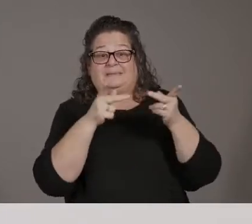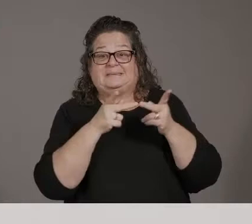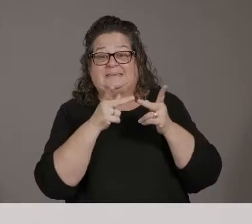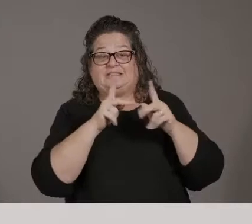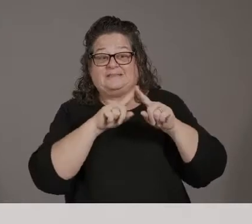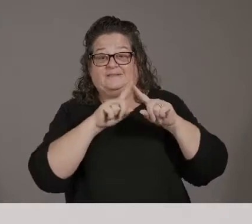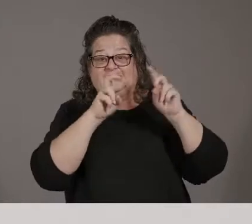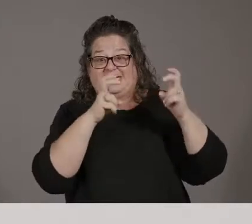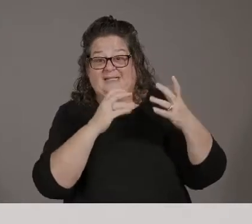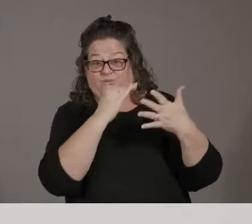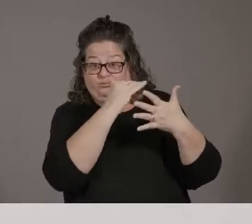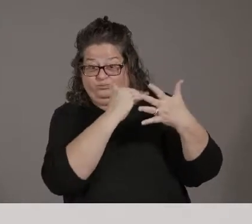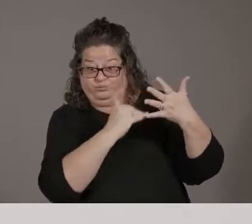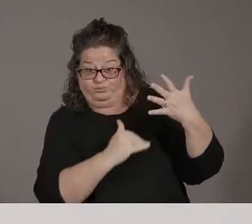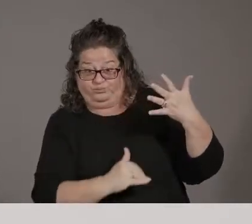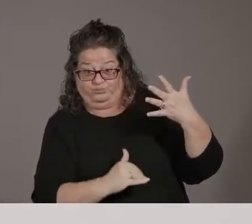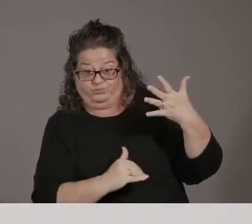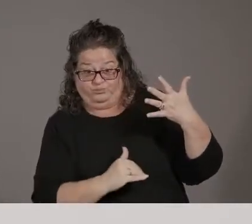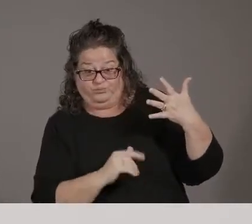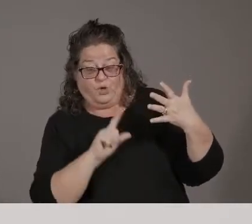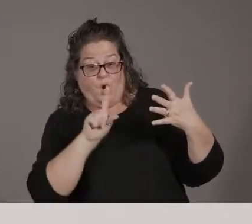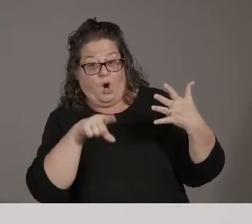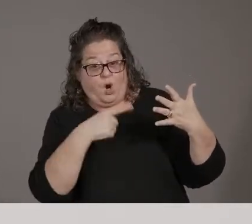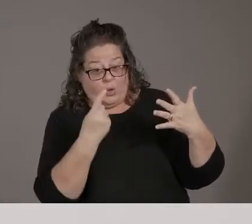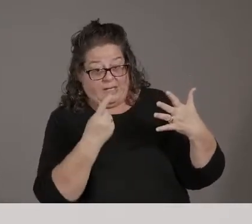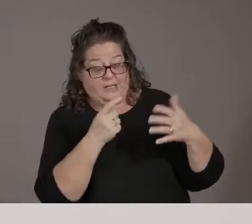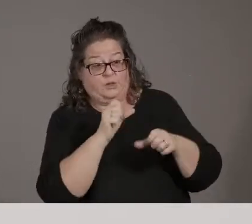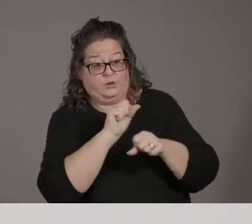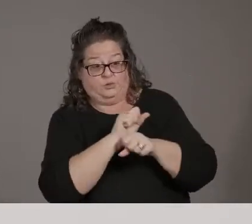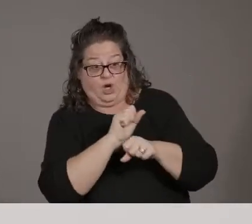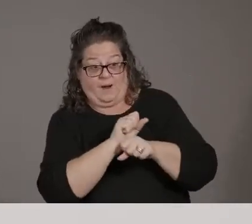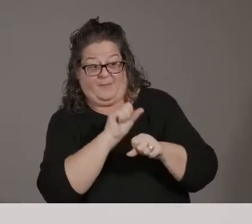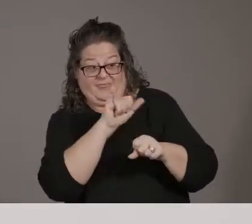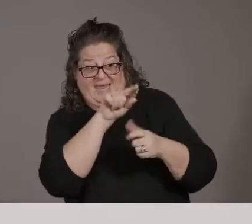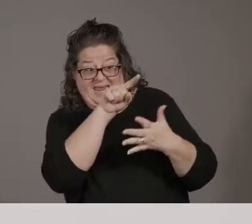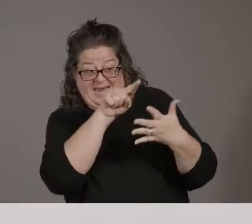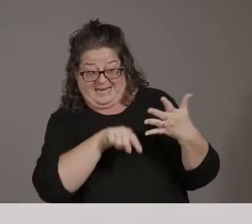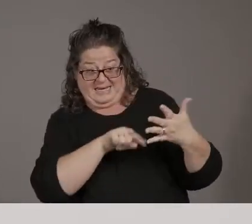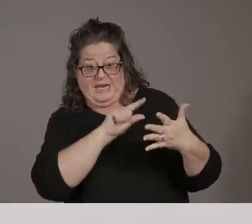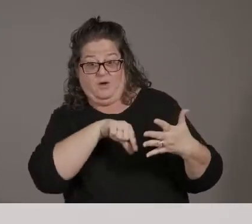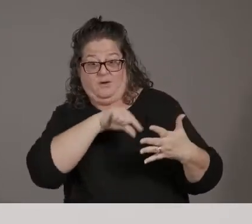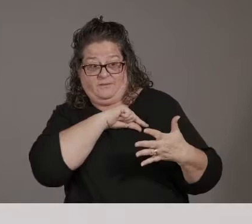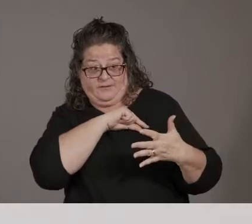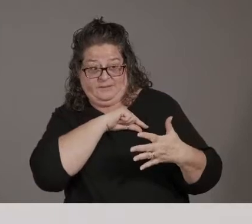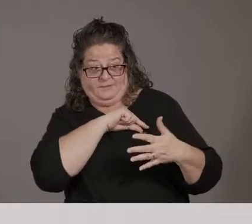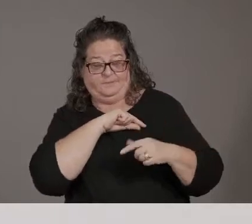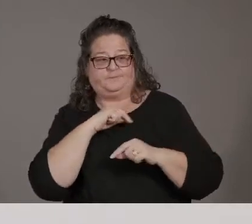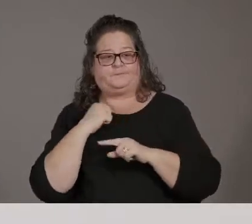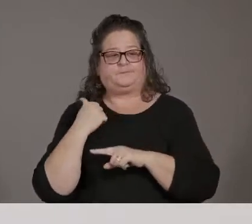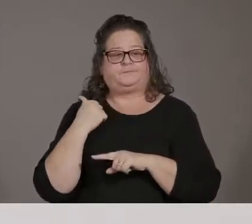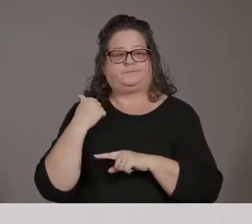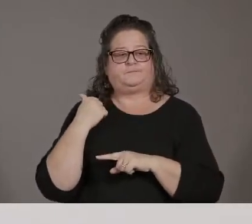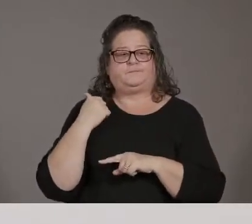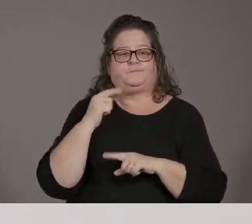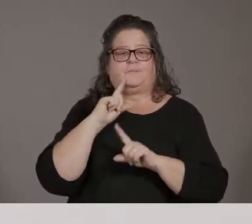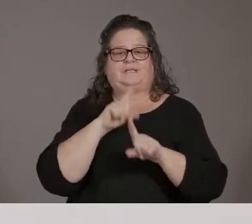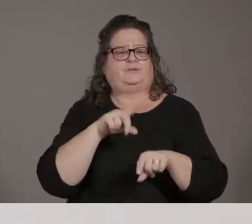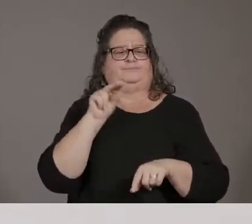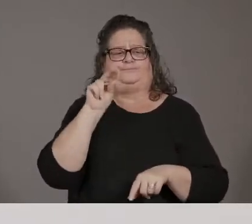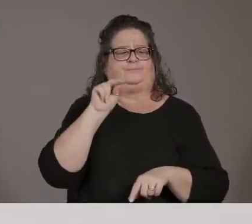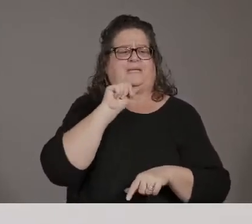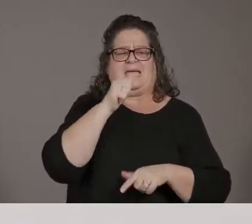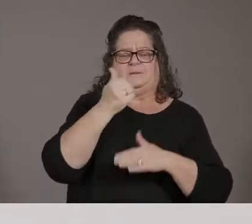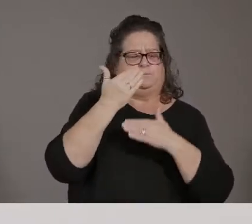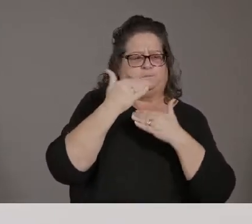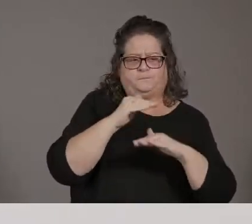shots? No, so they won't be the only ones eligible. That was just a list of, um, you know, things that we knew